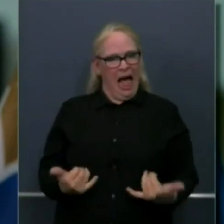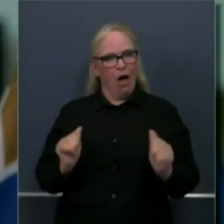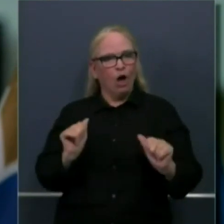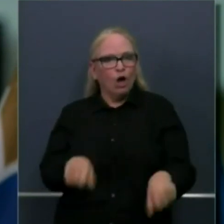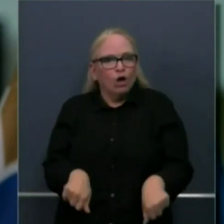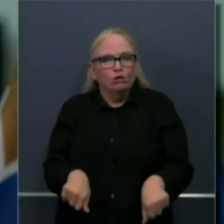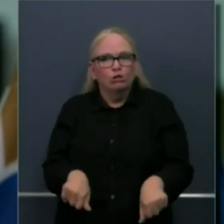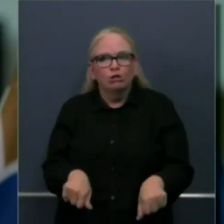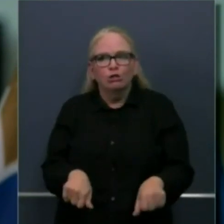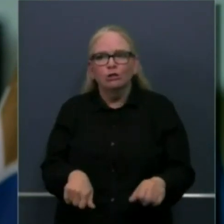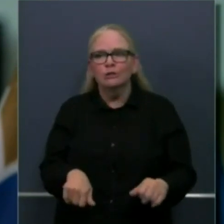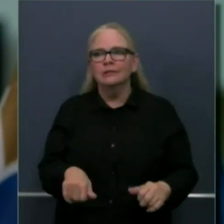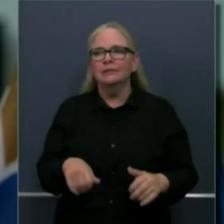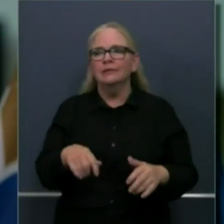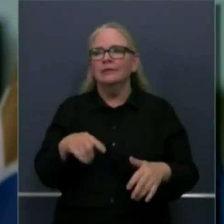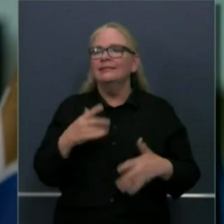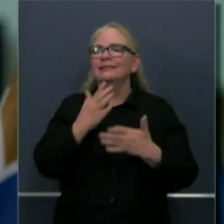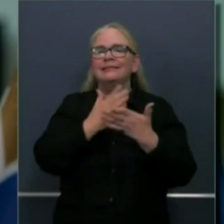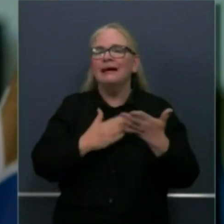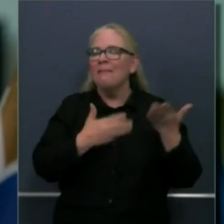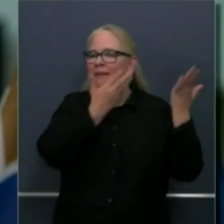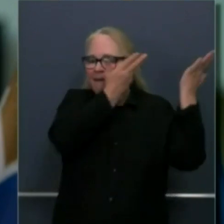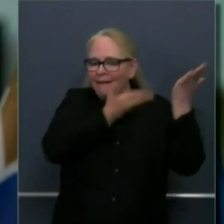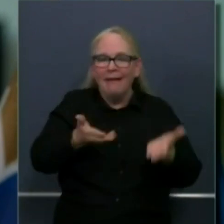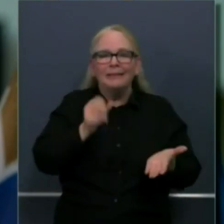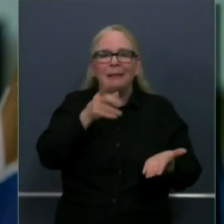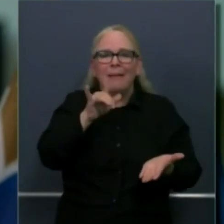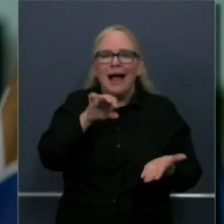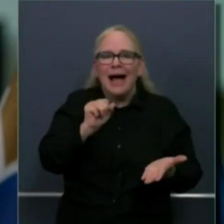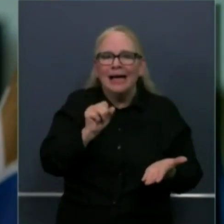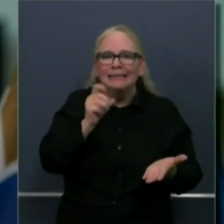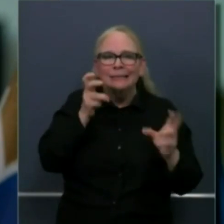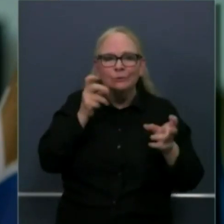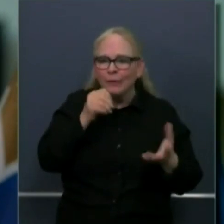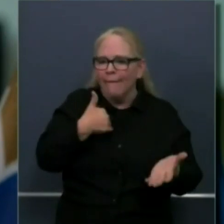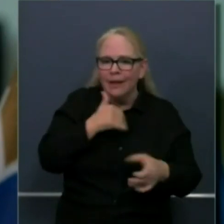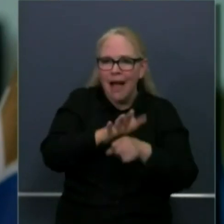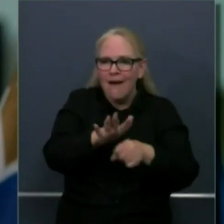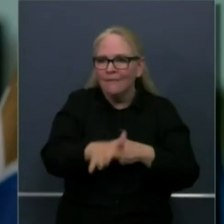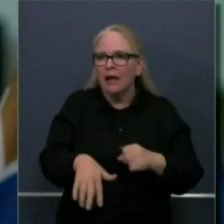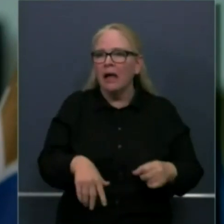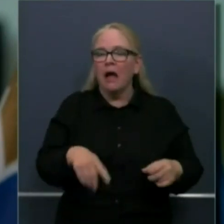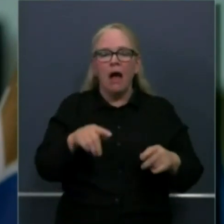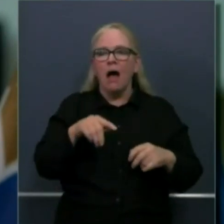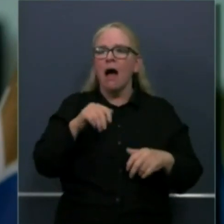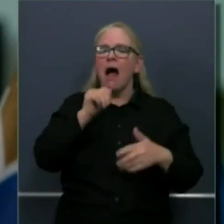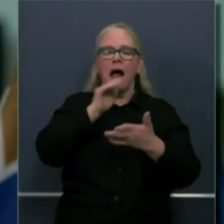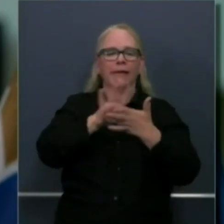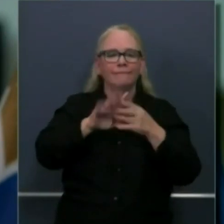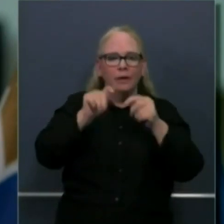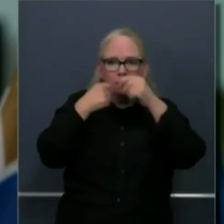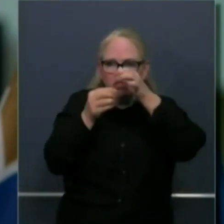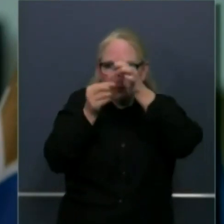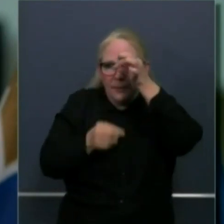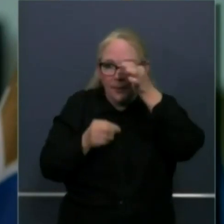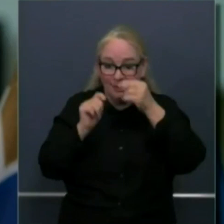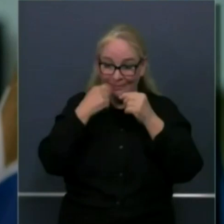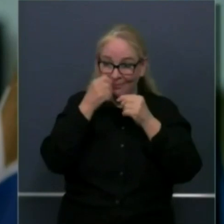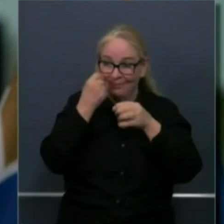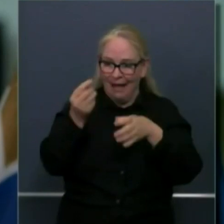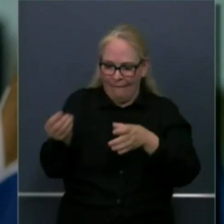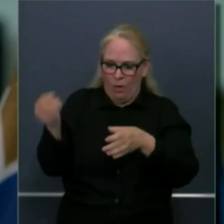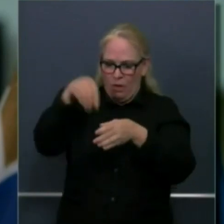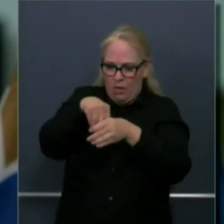some supply chain constraints there still some issues with swabs and the transport media issues related to